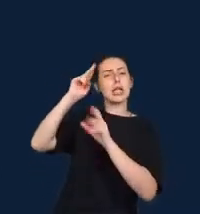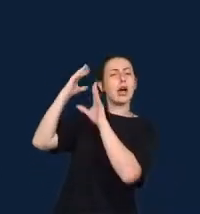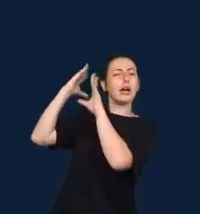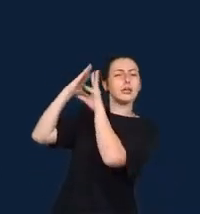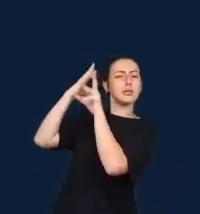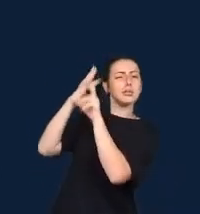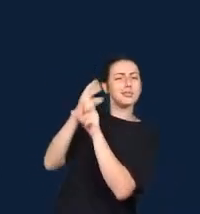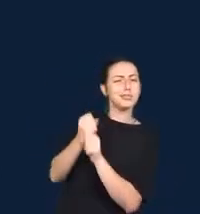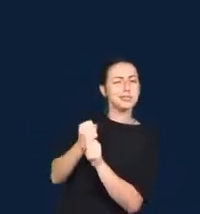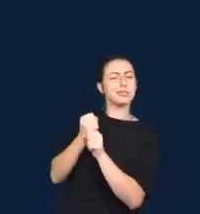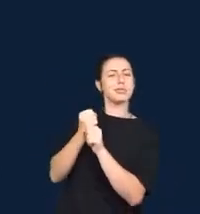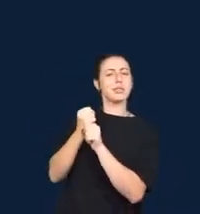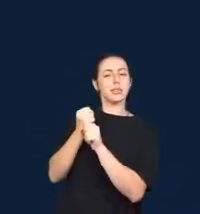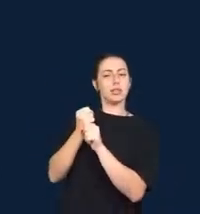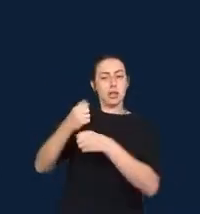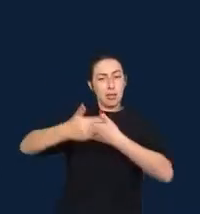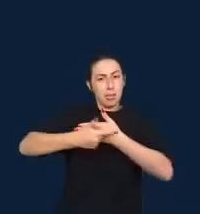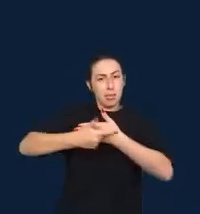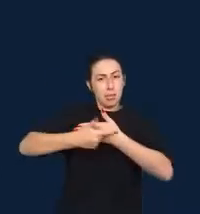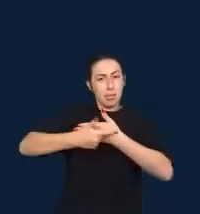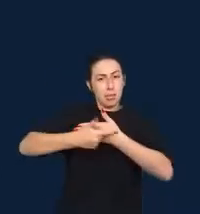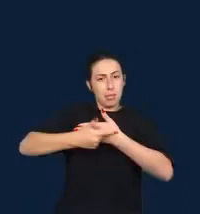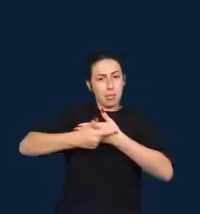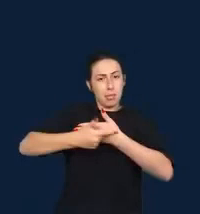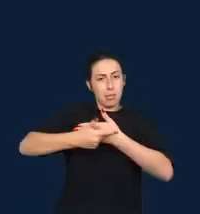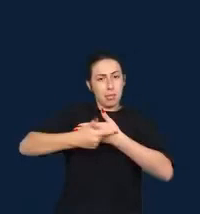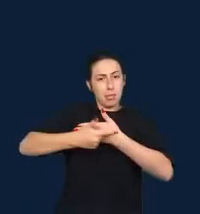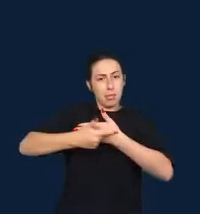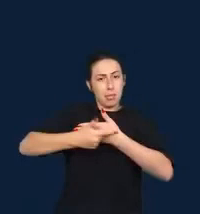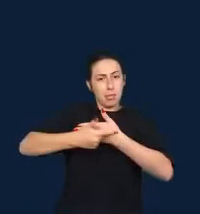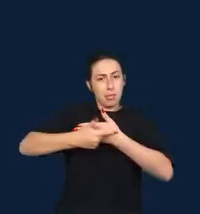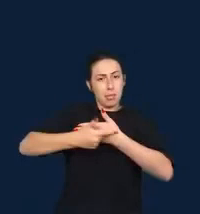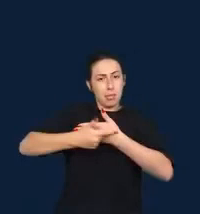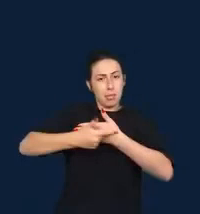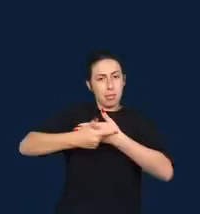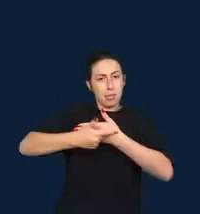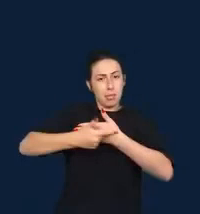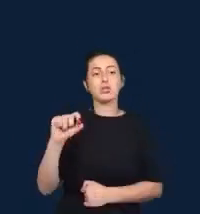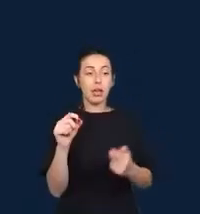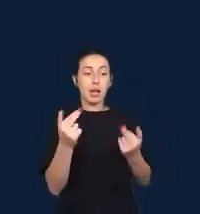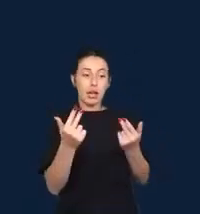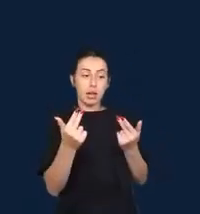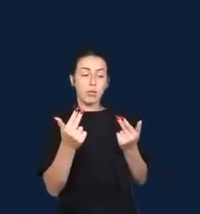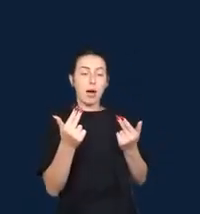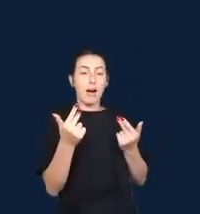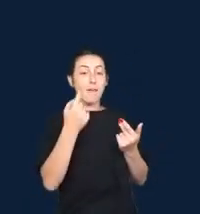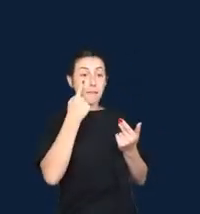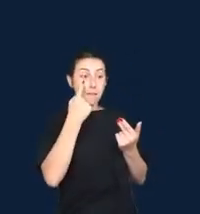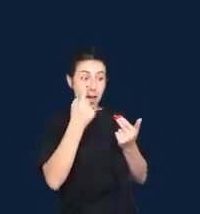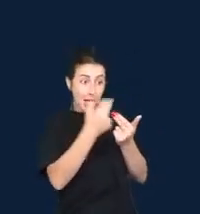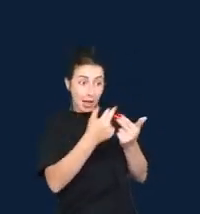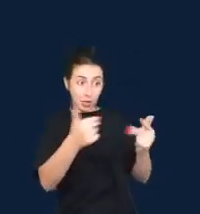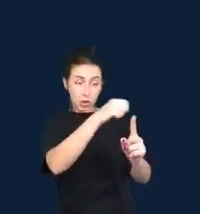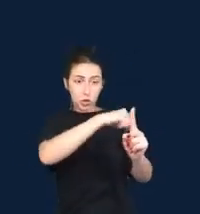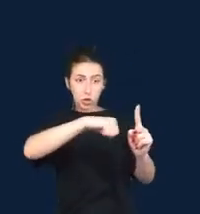associated with a state, but also patriarchy settler colonialism and white supremacy.